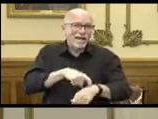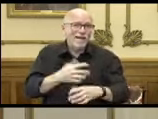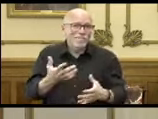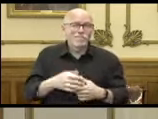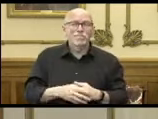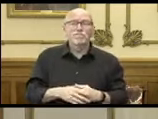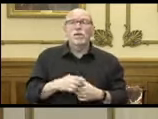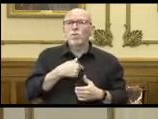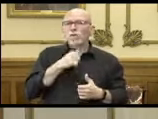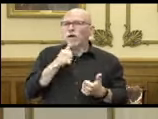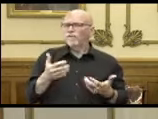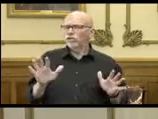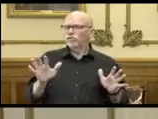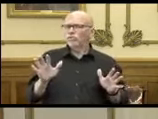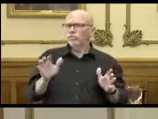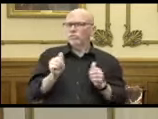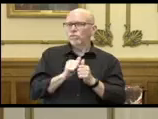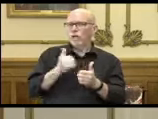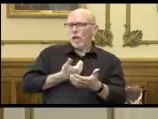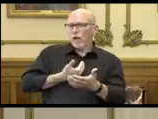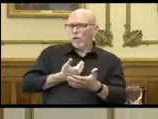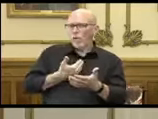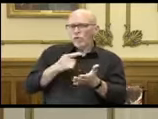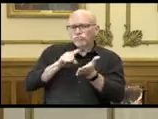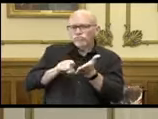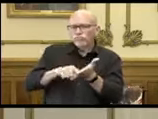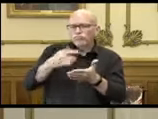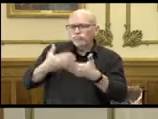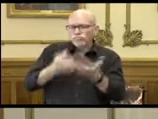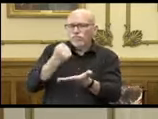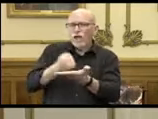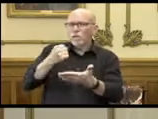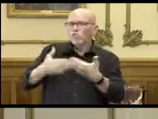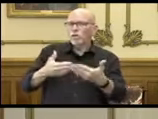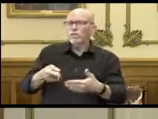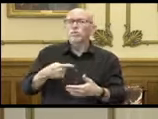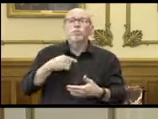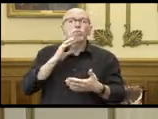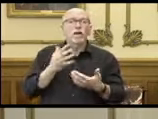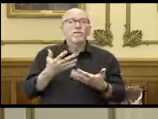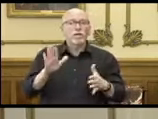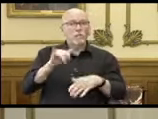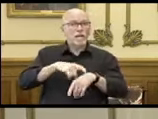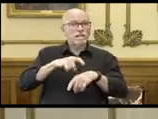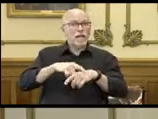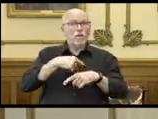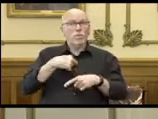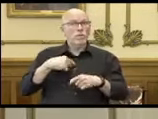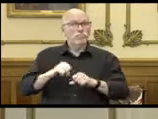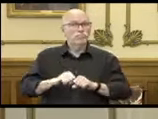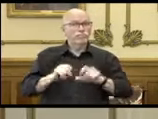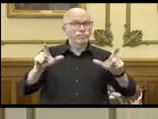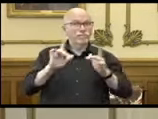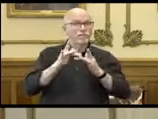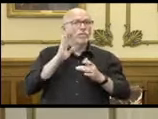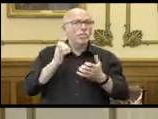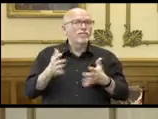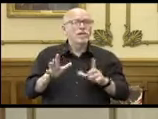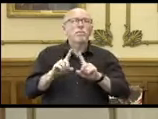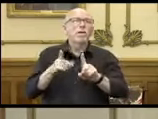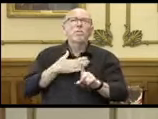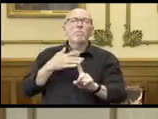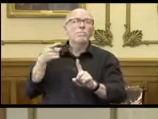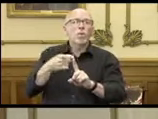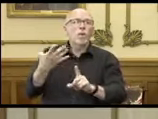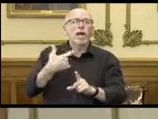And we're not finished doing the validation process. We will be finished by the time the dashboard's released. In many ways I think I'm